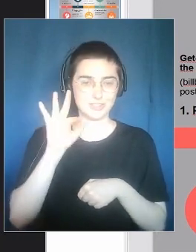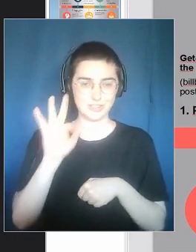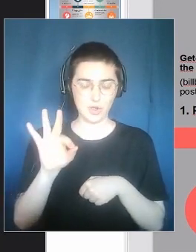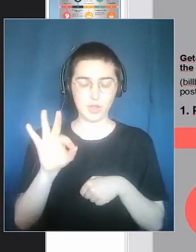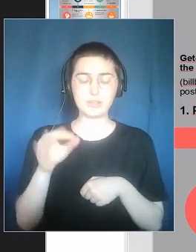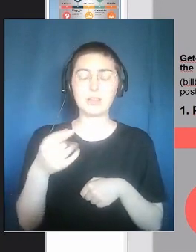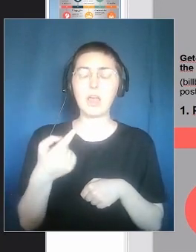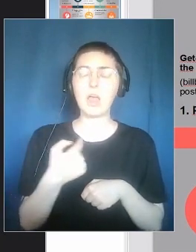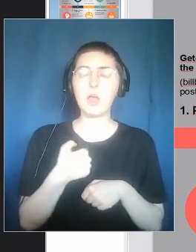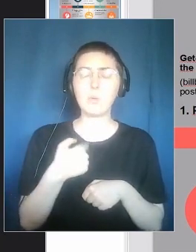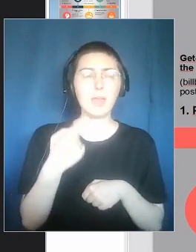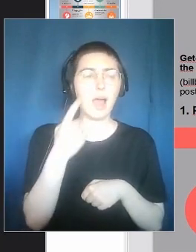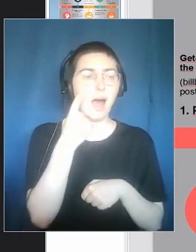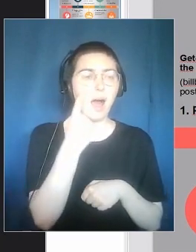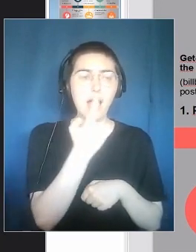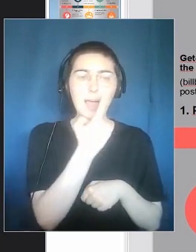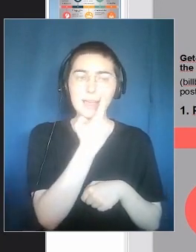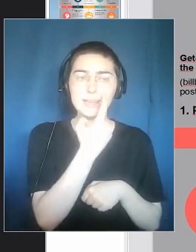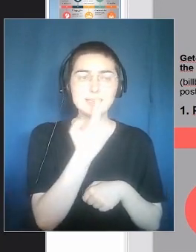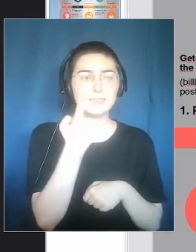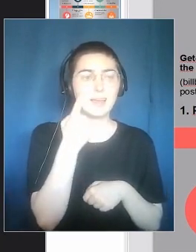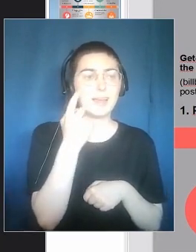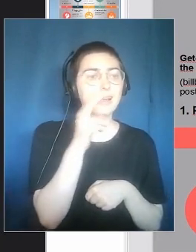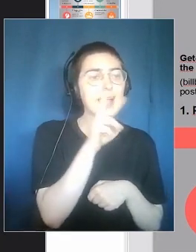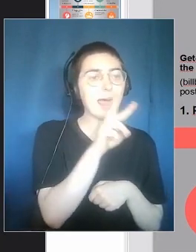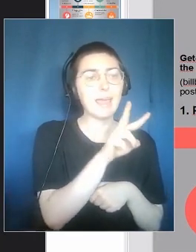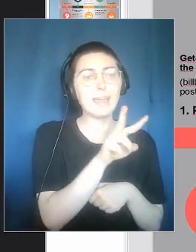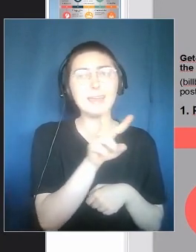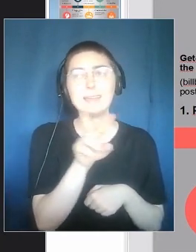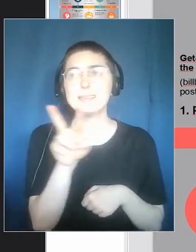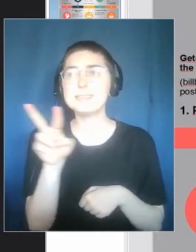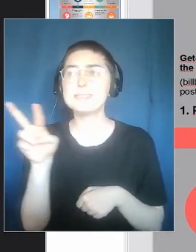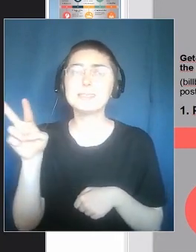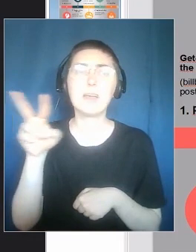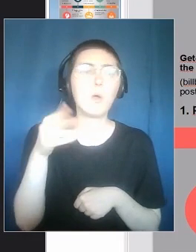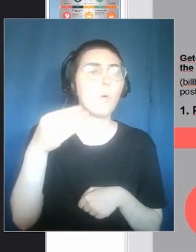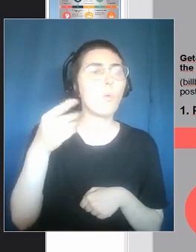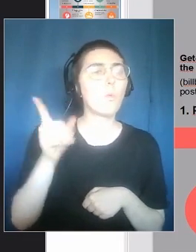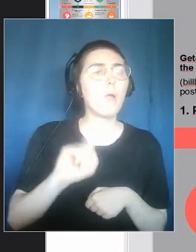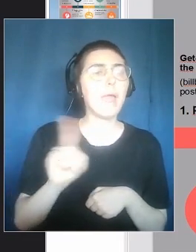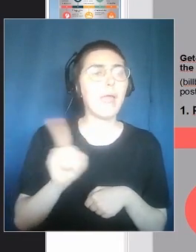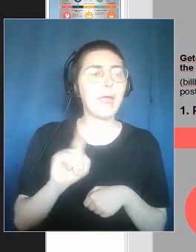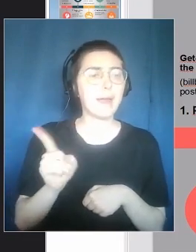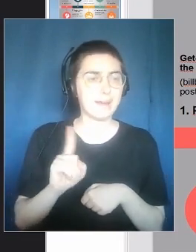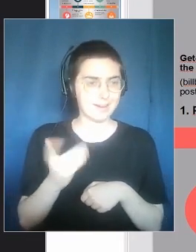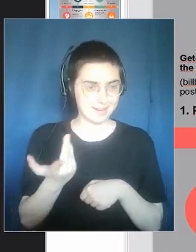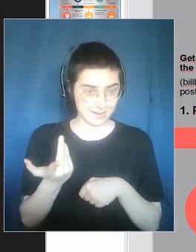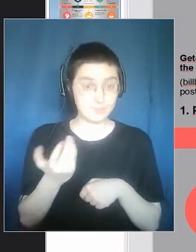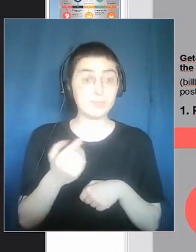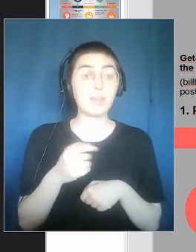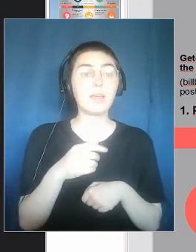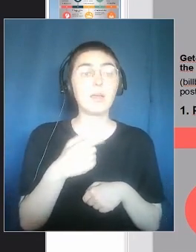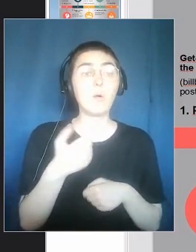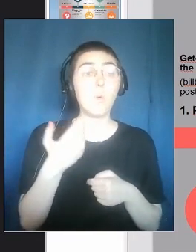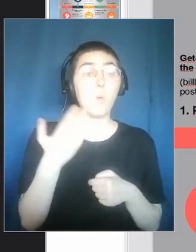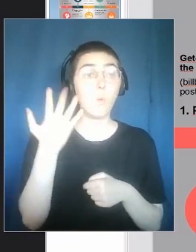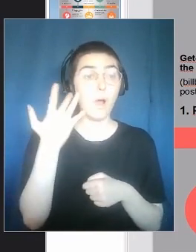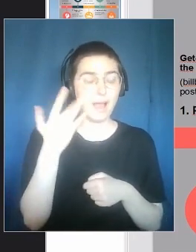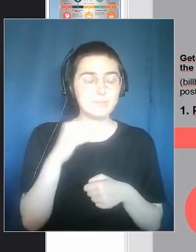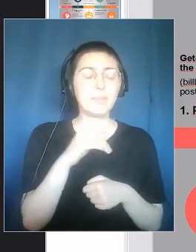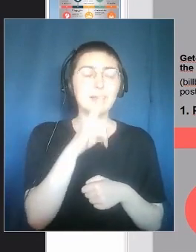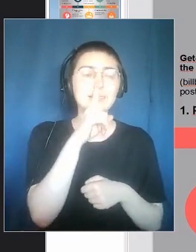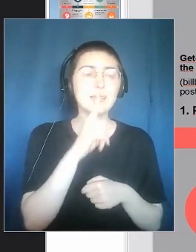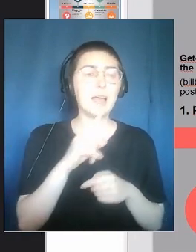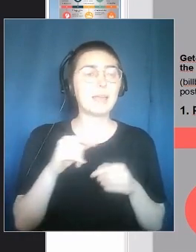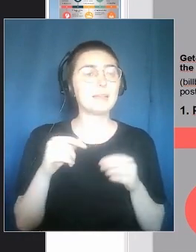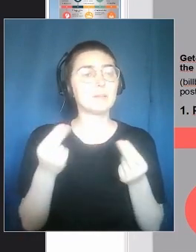to point number three. Where do we want them to look at? Because